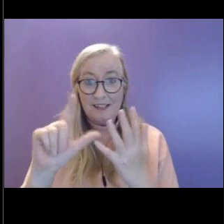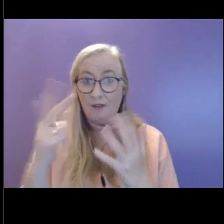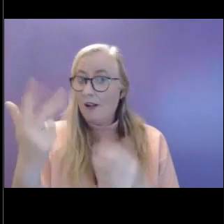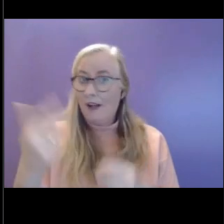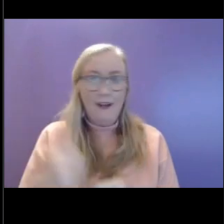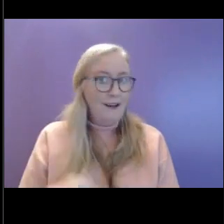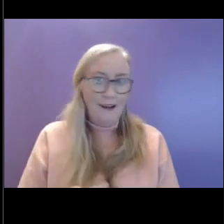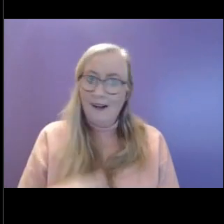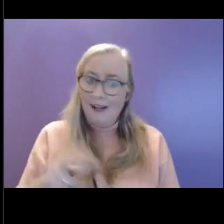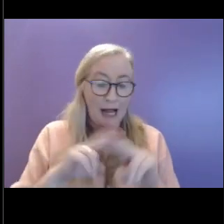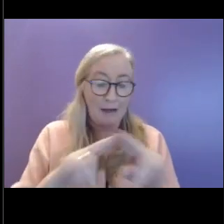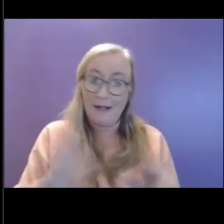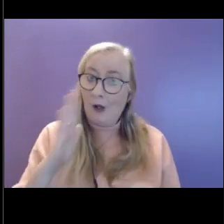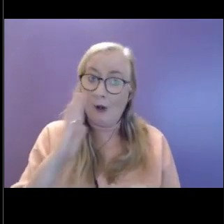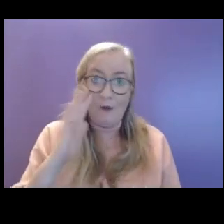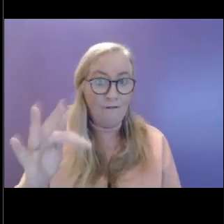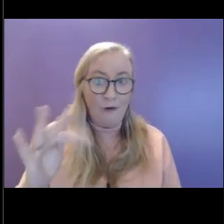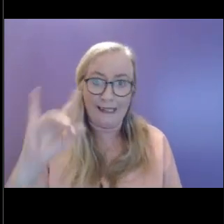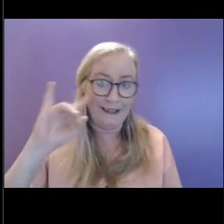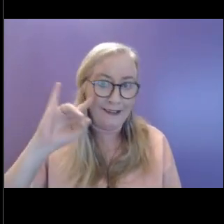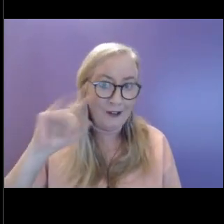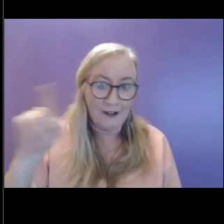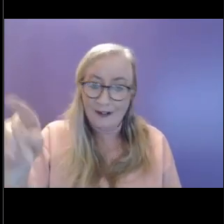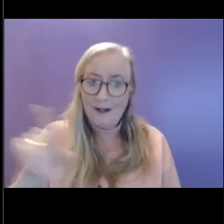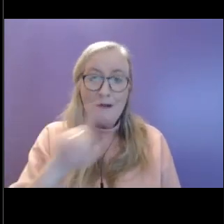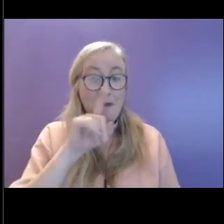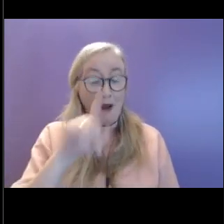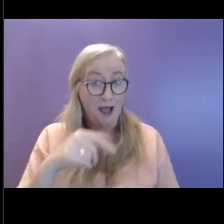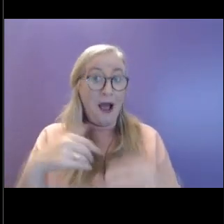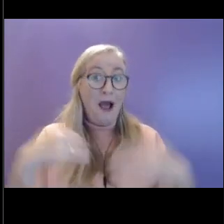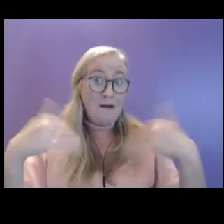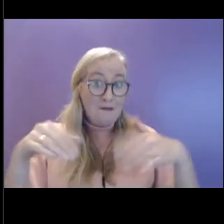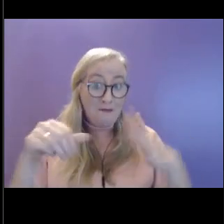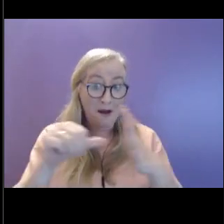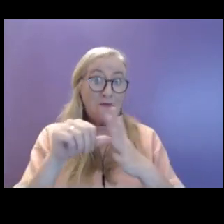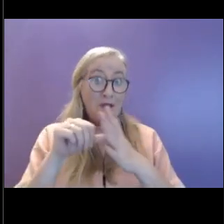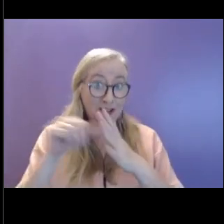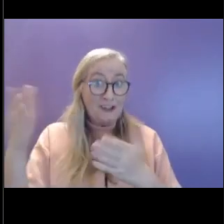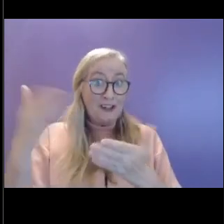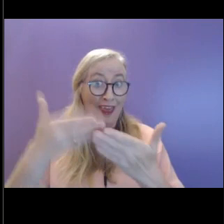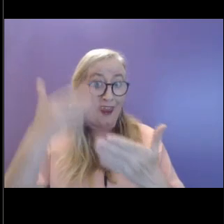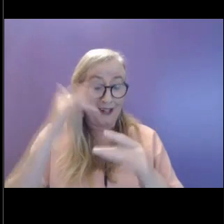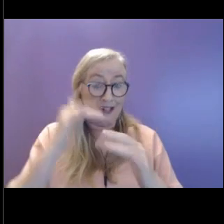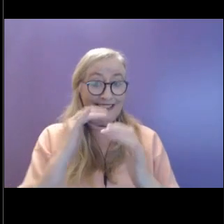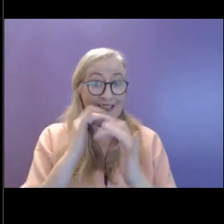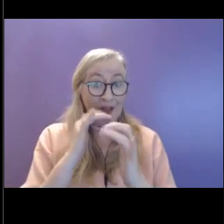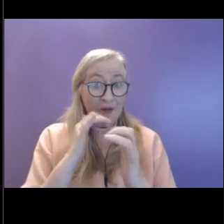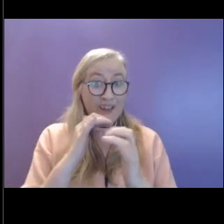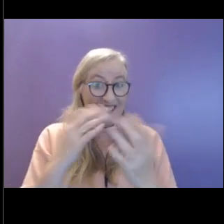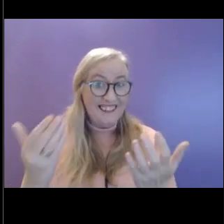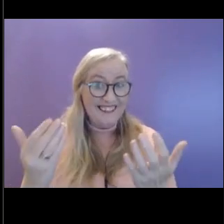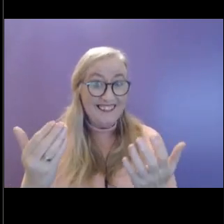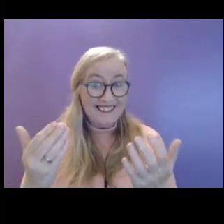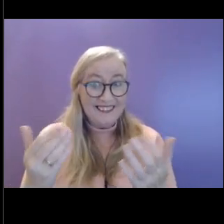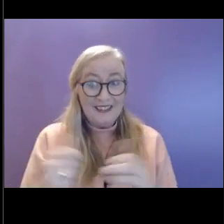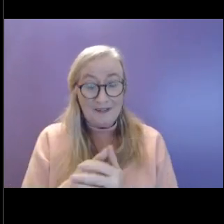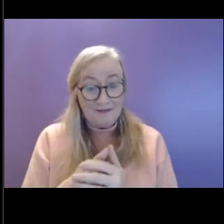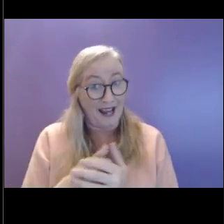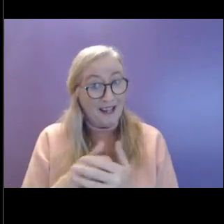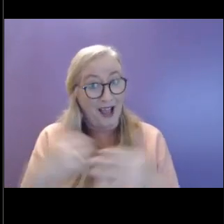hearing it, to be honest. But I am very impressed that she has picked it up again. And yeah, it's pretty awesome.